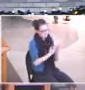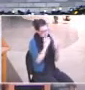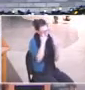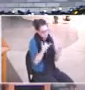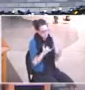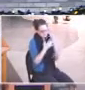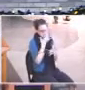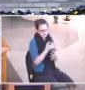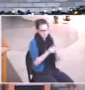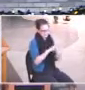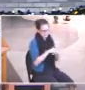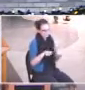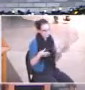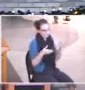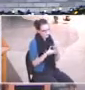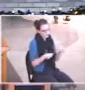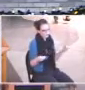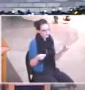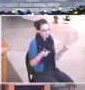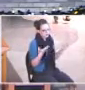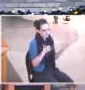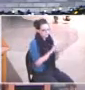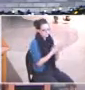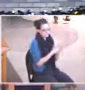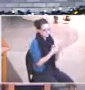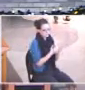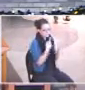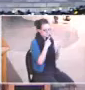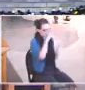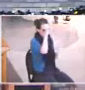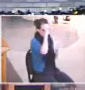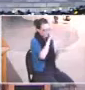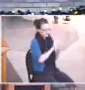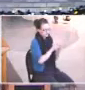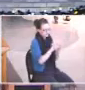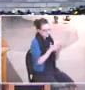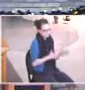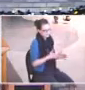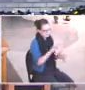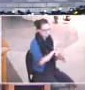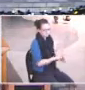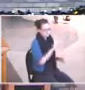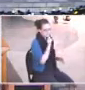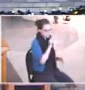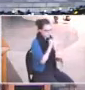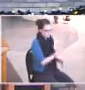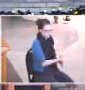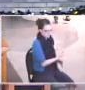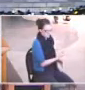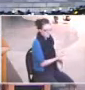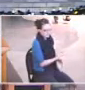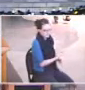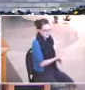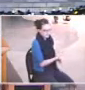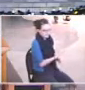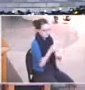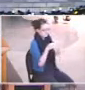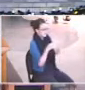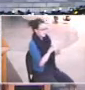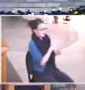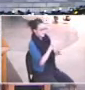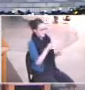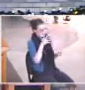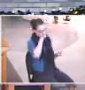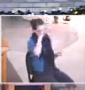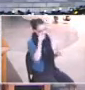story of what the scripture calls the boy Jesus, about 12 years old. He and his parents had